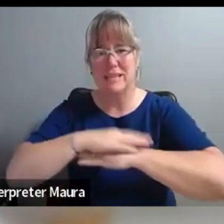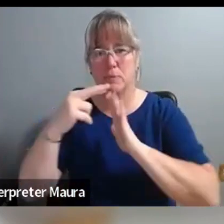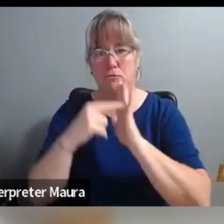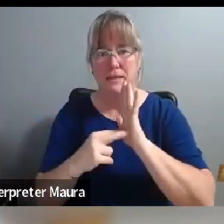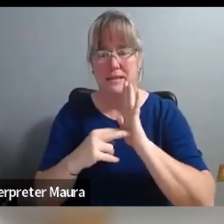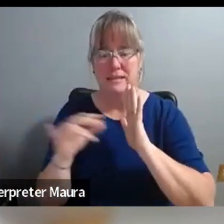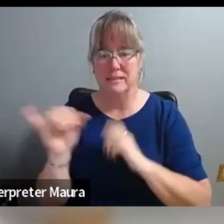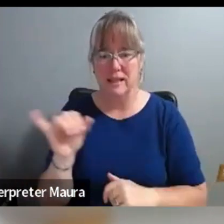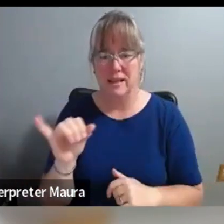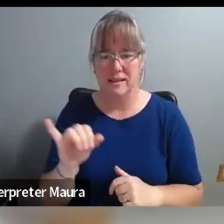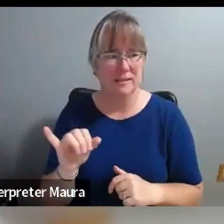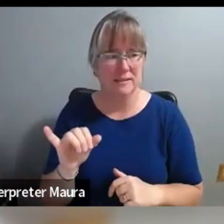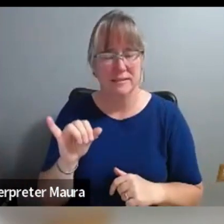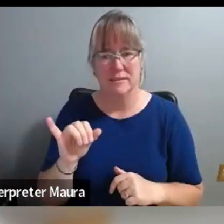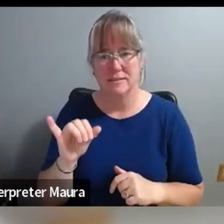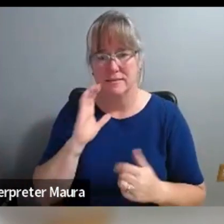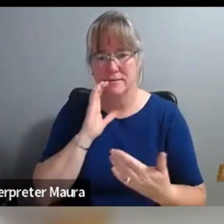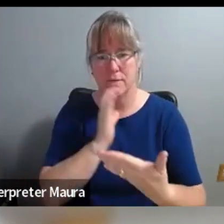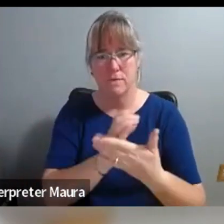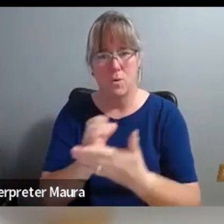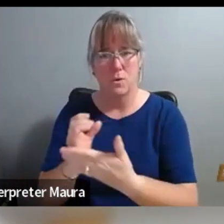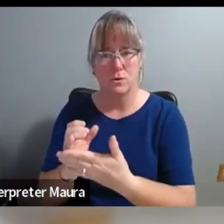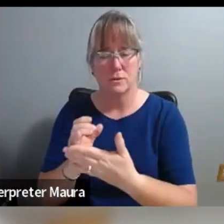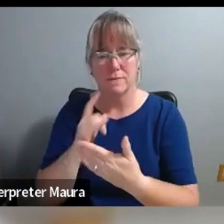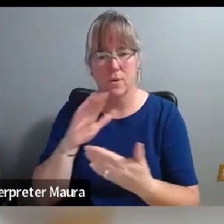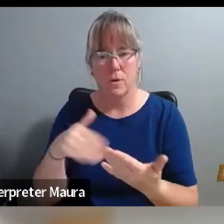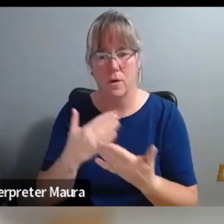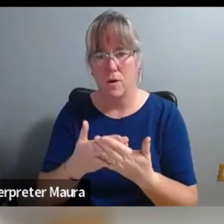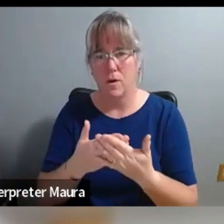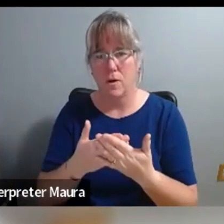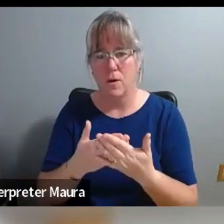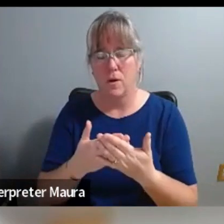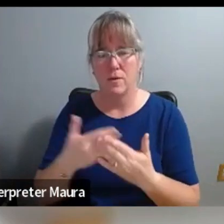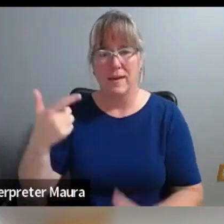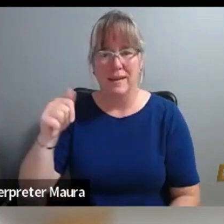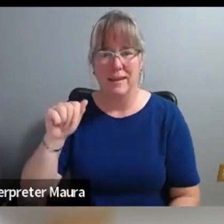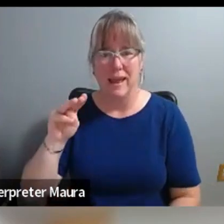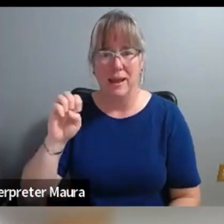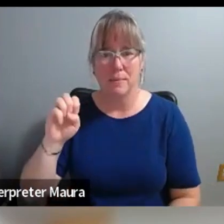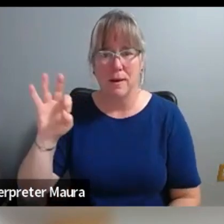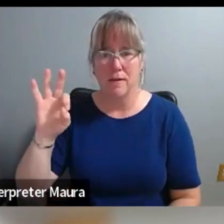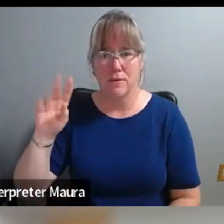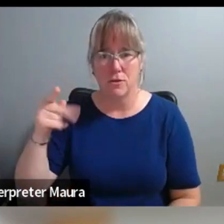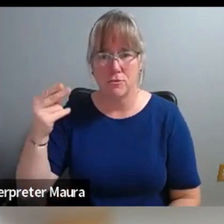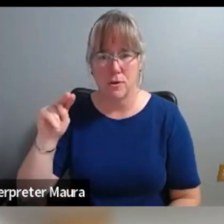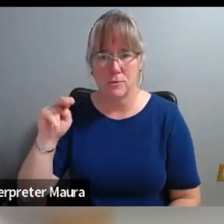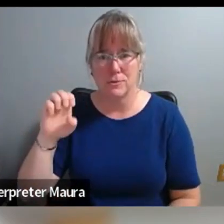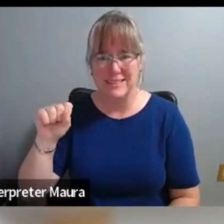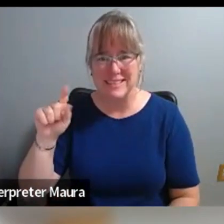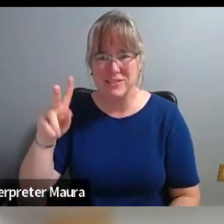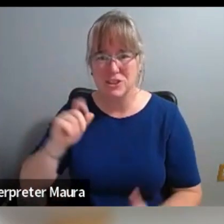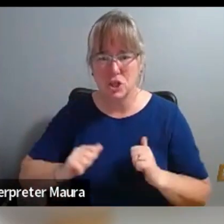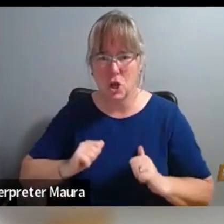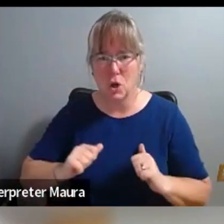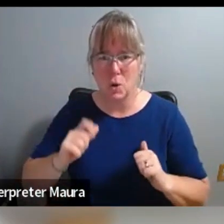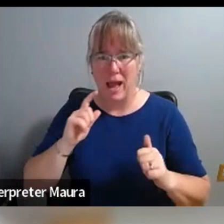is like the, you know, photos of all the casts of Game of Thrones, you know, staring at a script and processing what's about